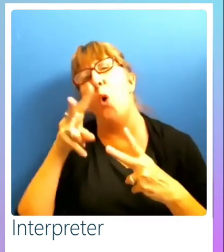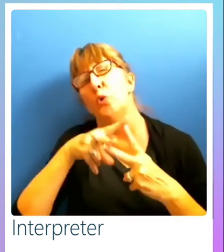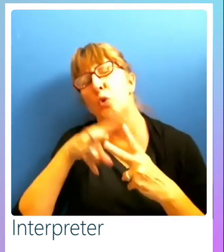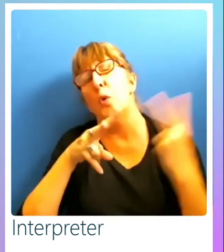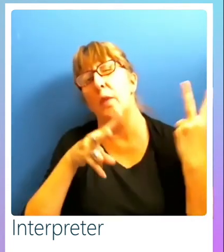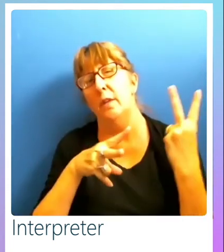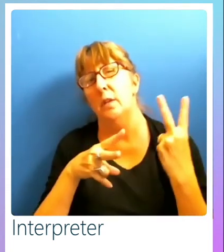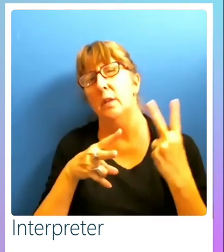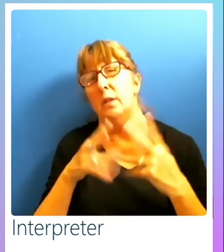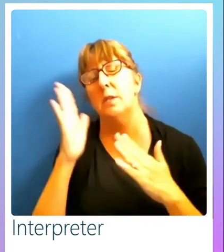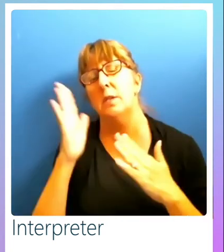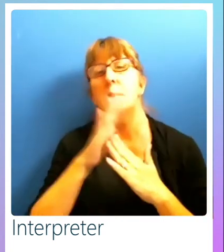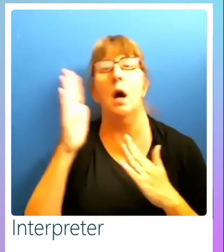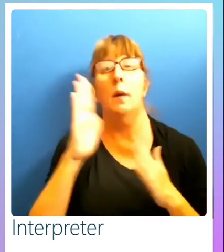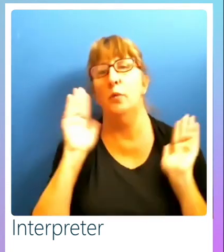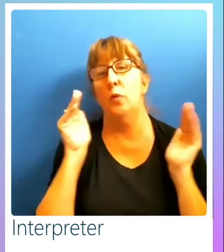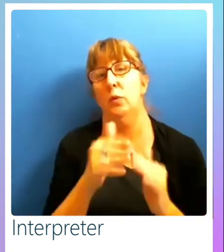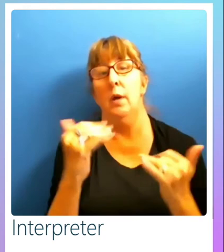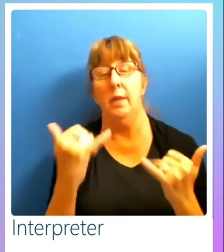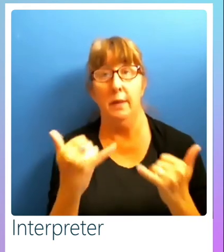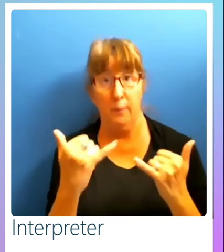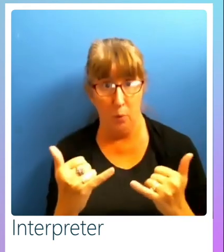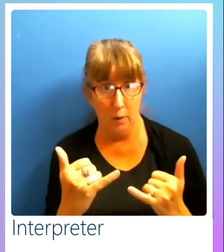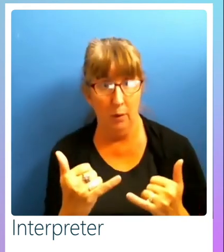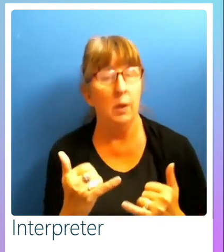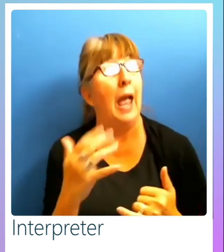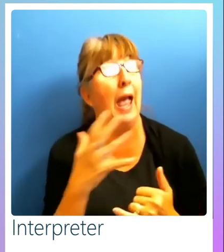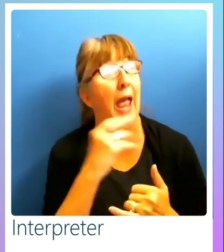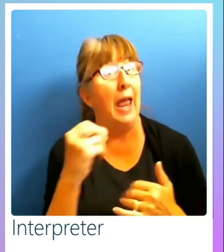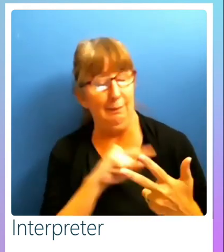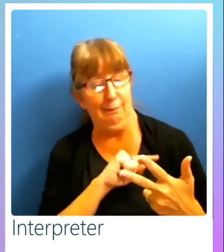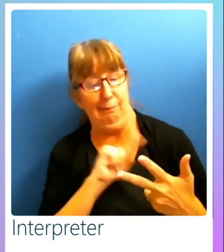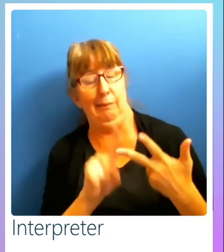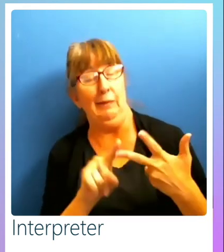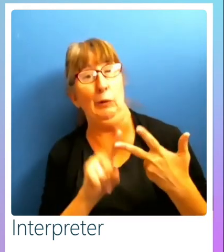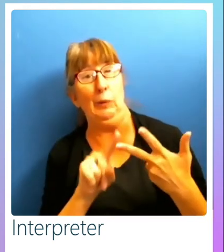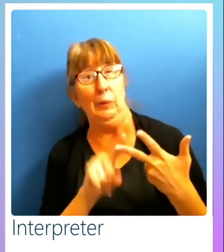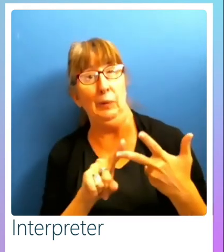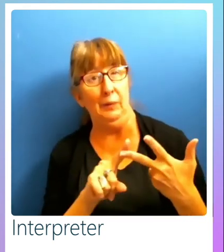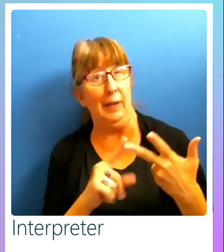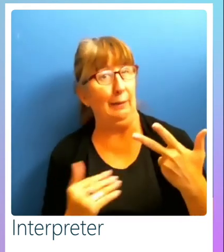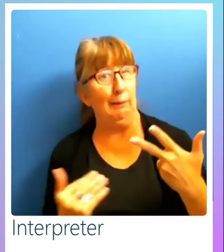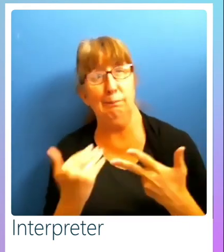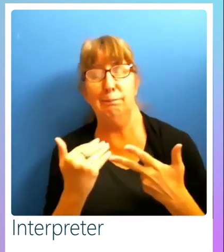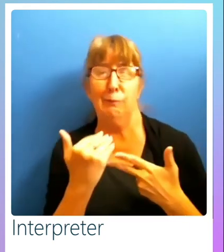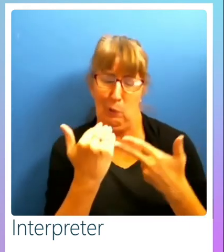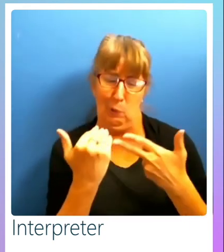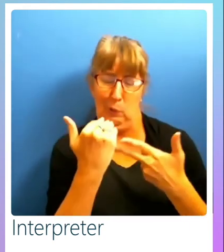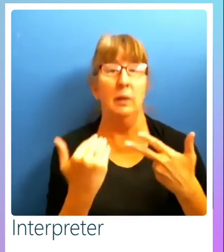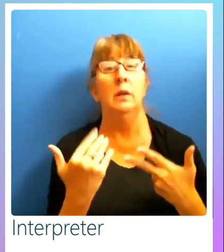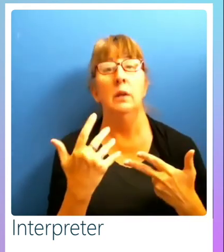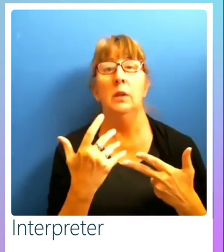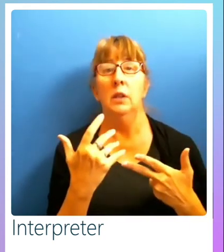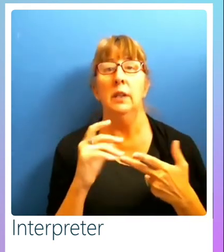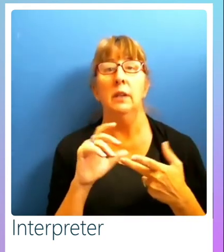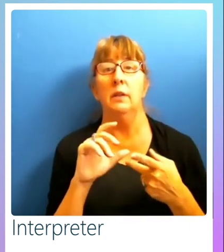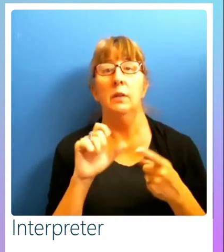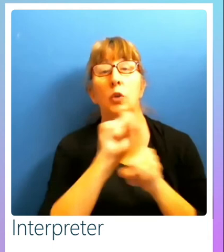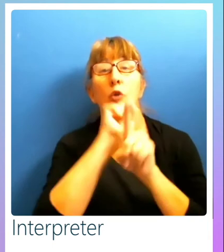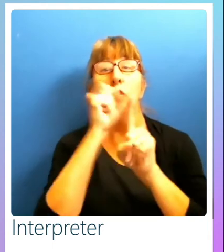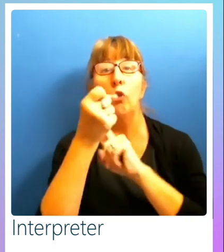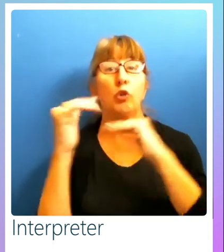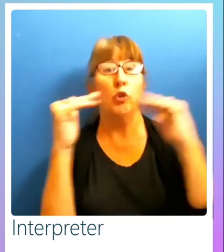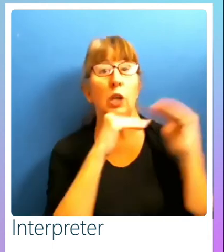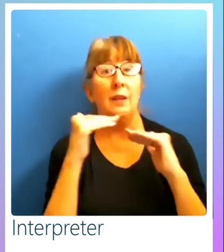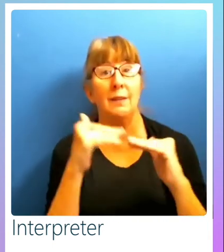key to focus on at this point. Coming up very quickly is the social justice one. Anybody who's, you know, hasn't had their head in the sand